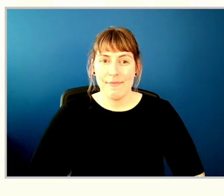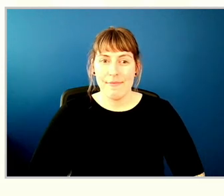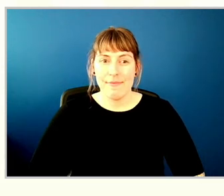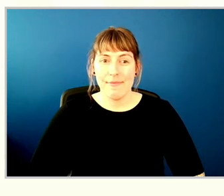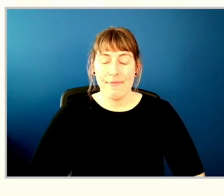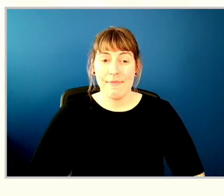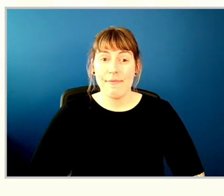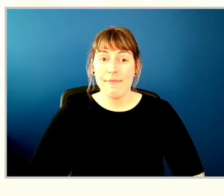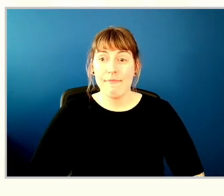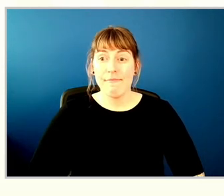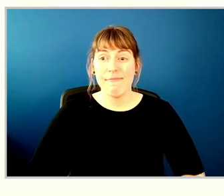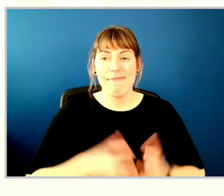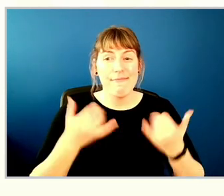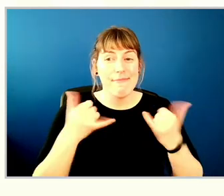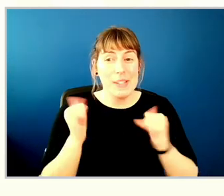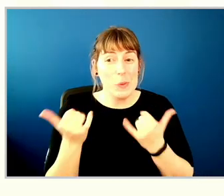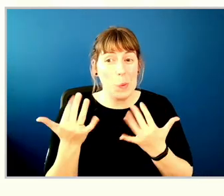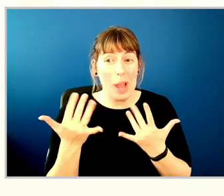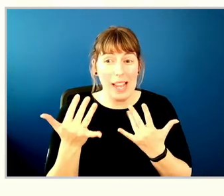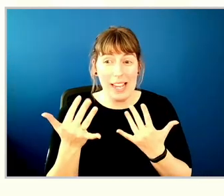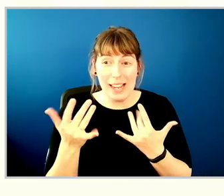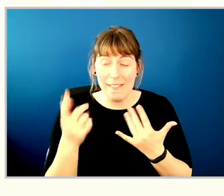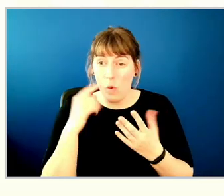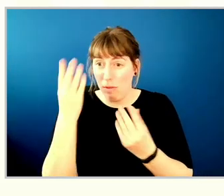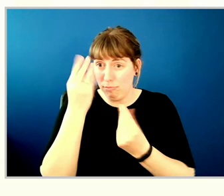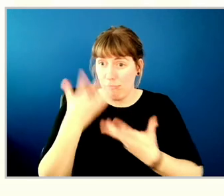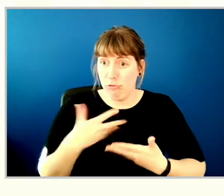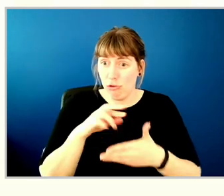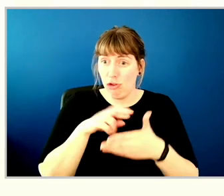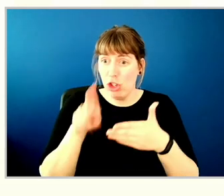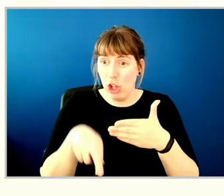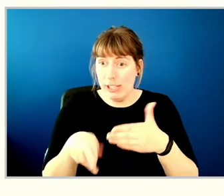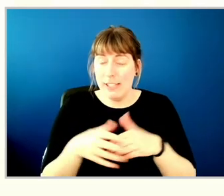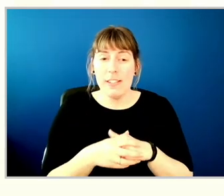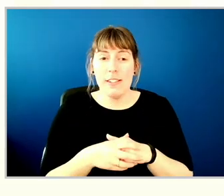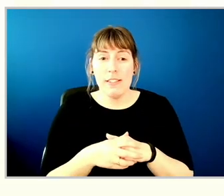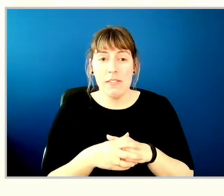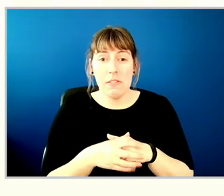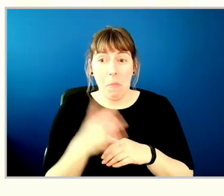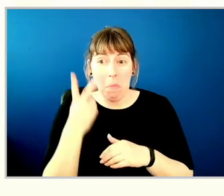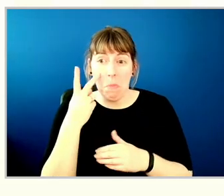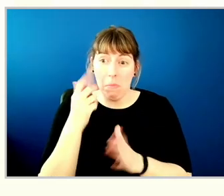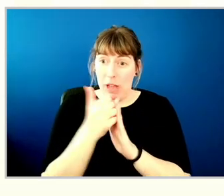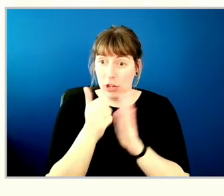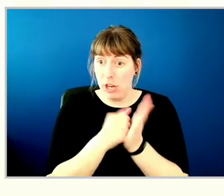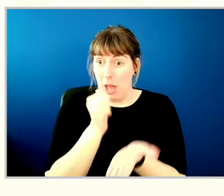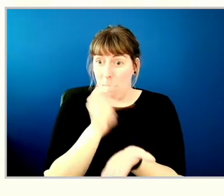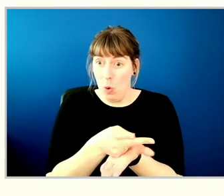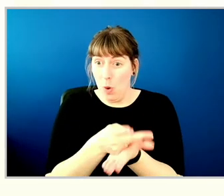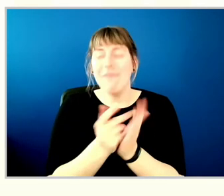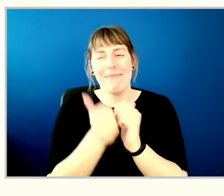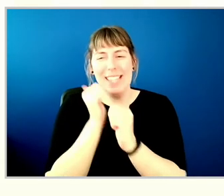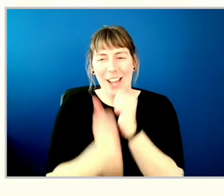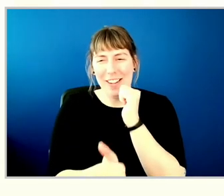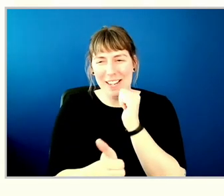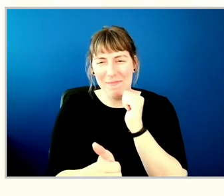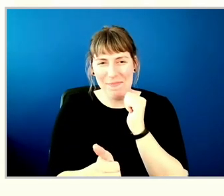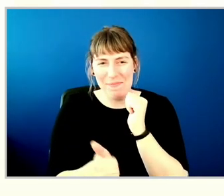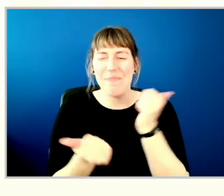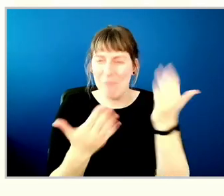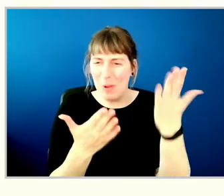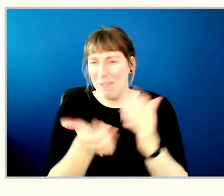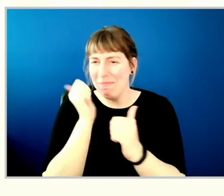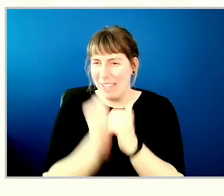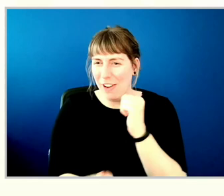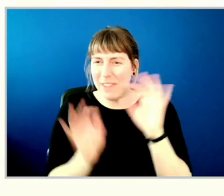So we're waiting for the results and the results to whether the agenda should be approved is carried. The motion is carried.